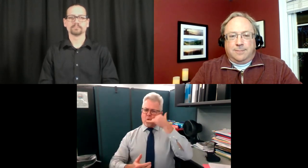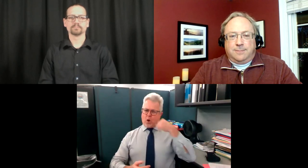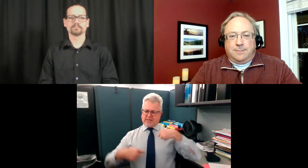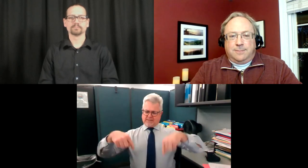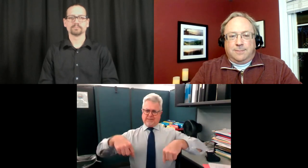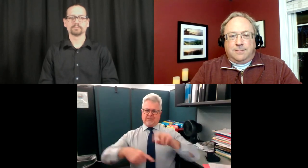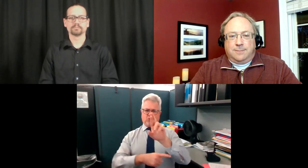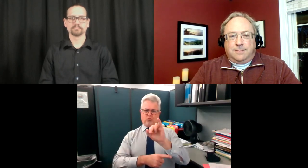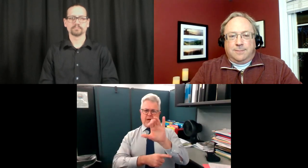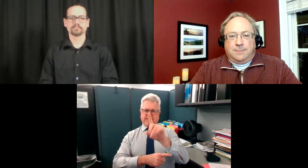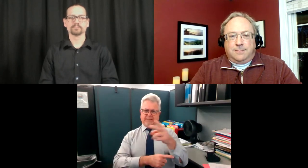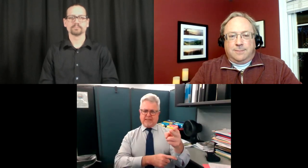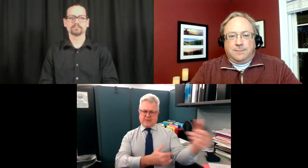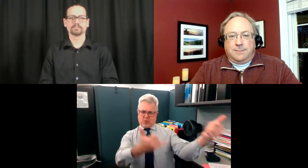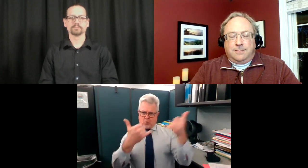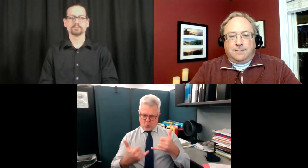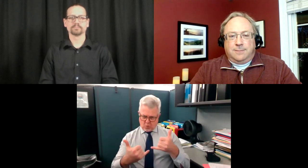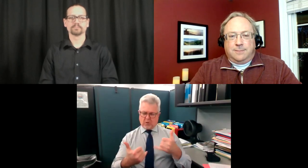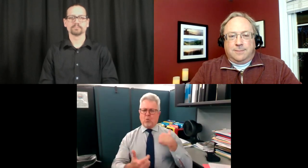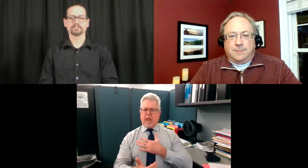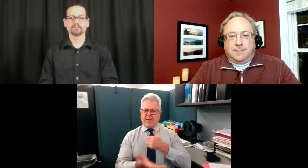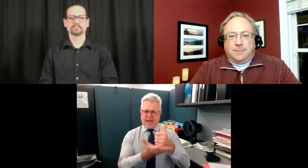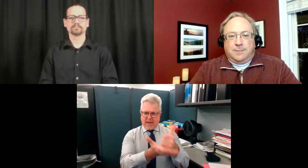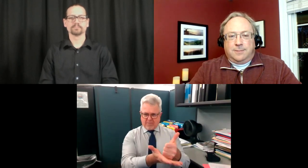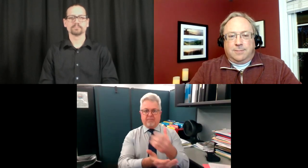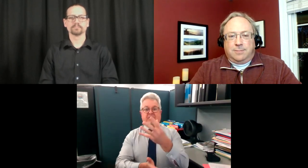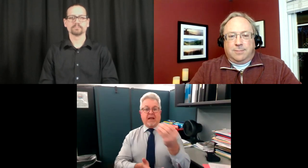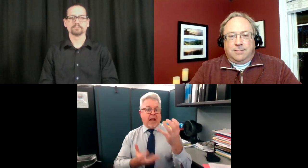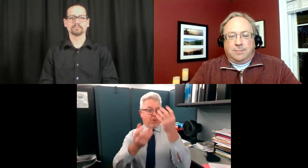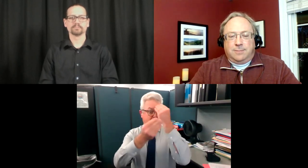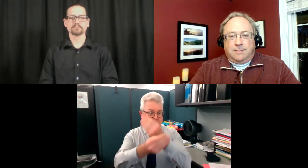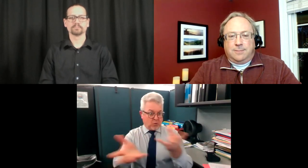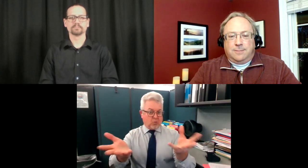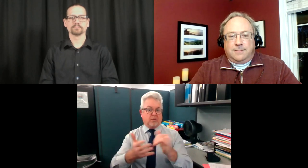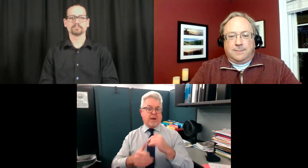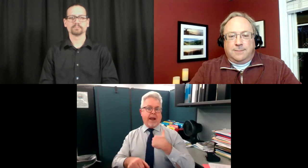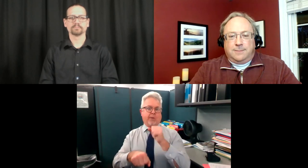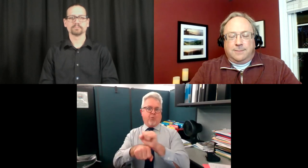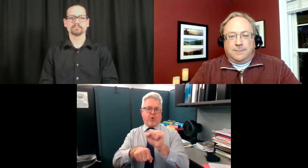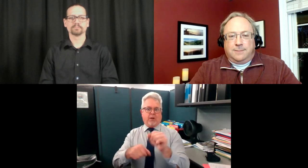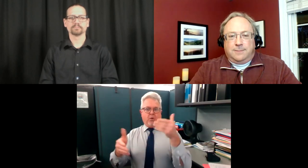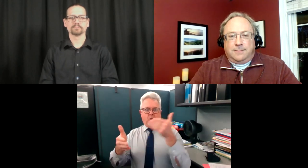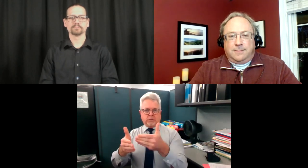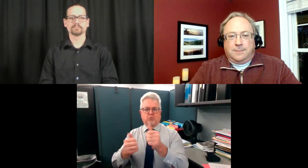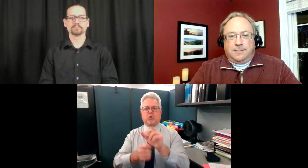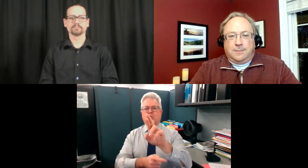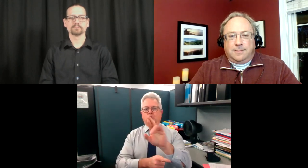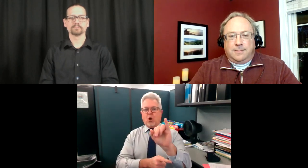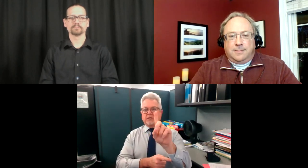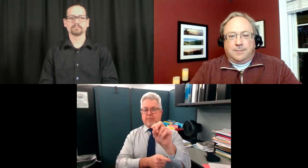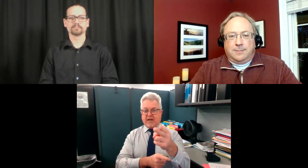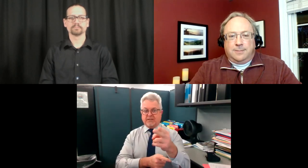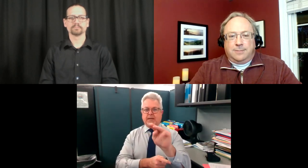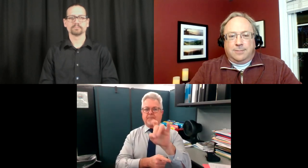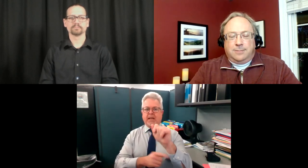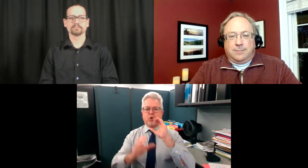complex and you need it in sign language contact me mike bear at the rhode island commission for the deaf and hard of hearing and i will be more than happy